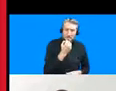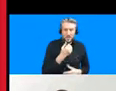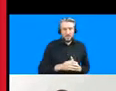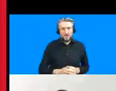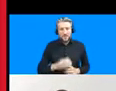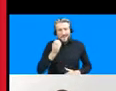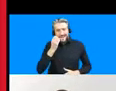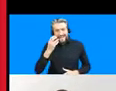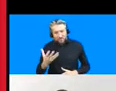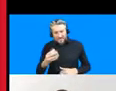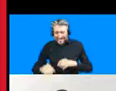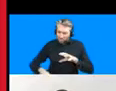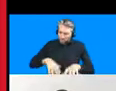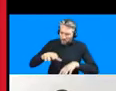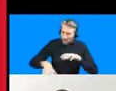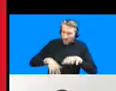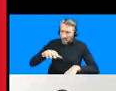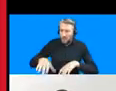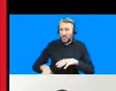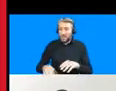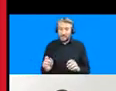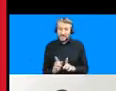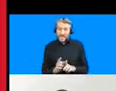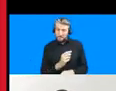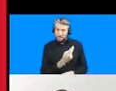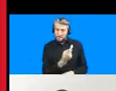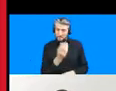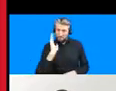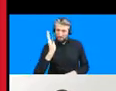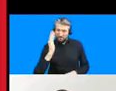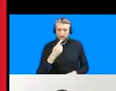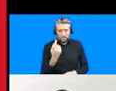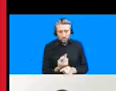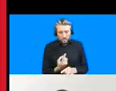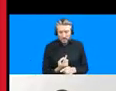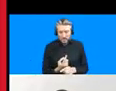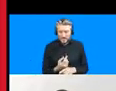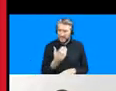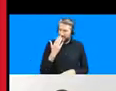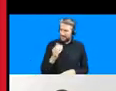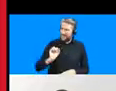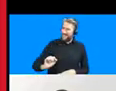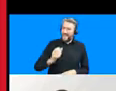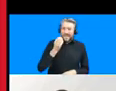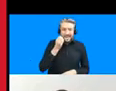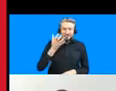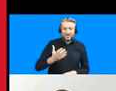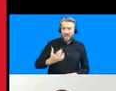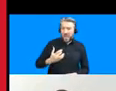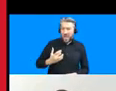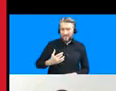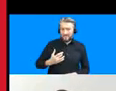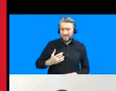marginalized people that both annie and noshin have spoken about are amplified as we sort of take note